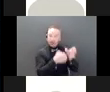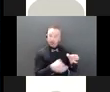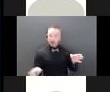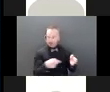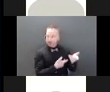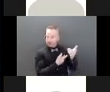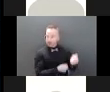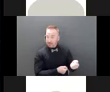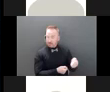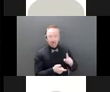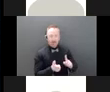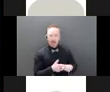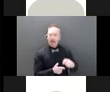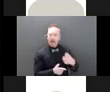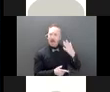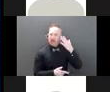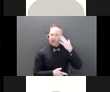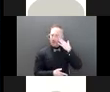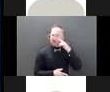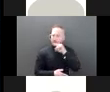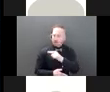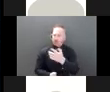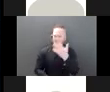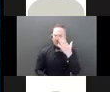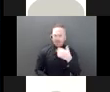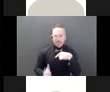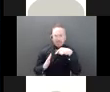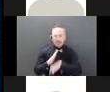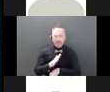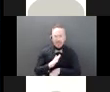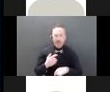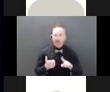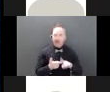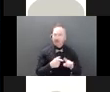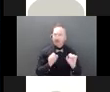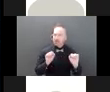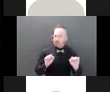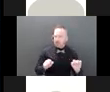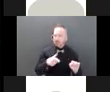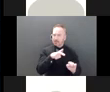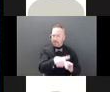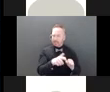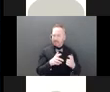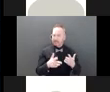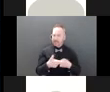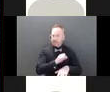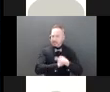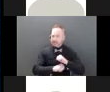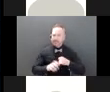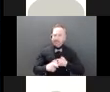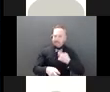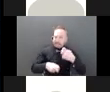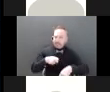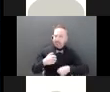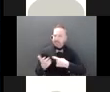who knows you well, and someone who has the ability to engage in potentially difficult conversation about your personal